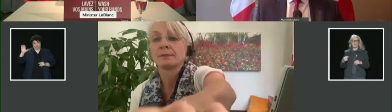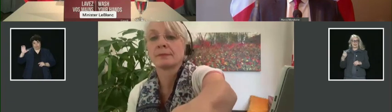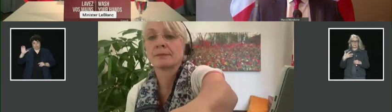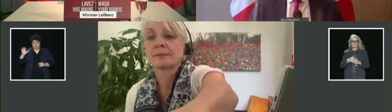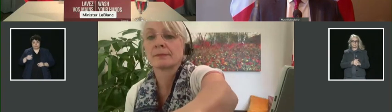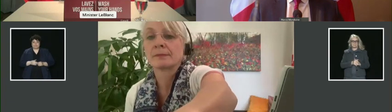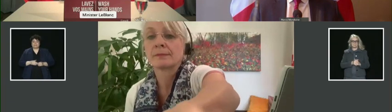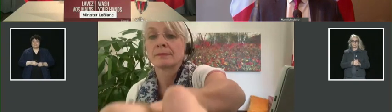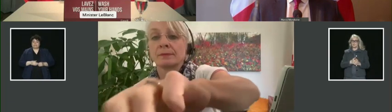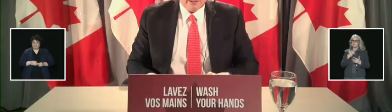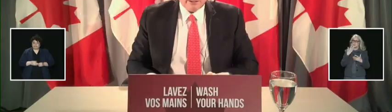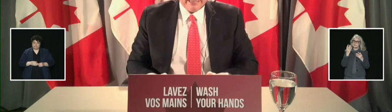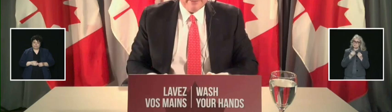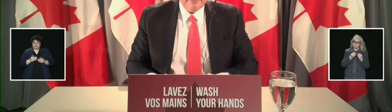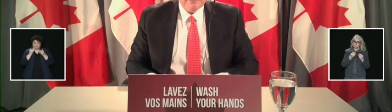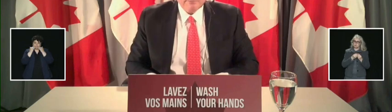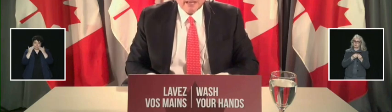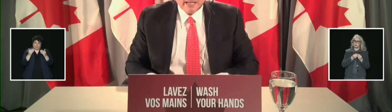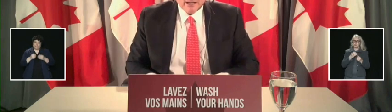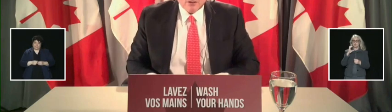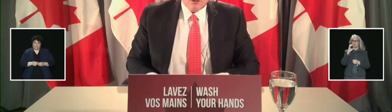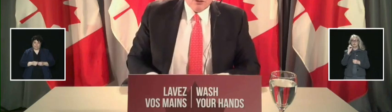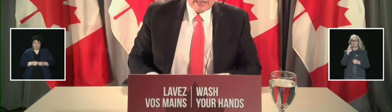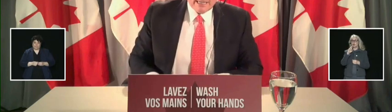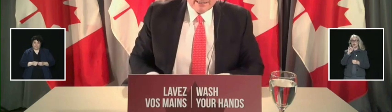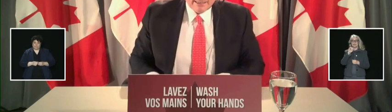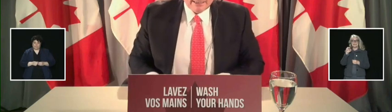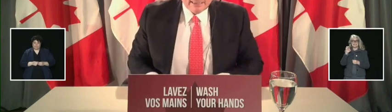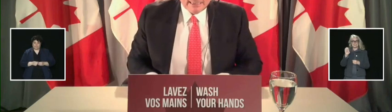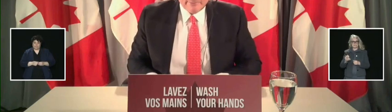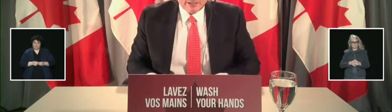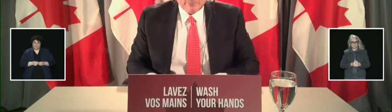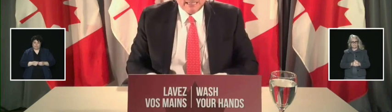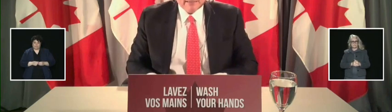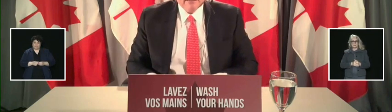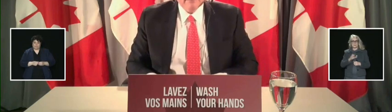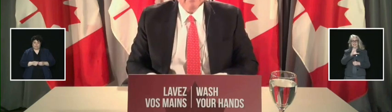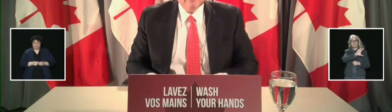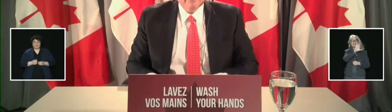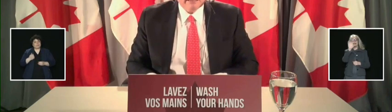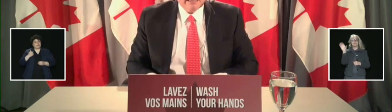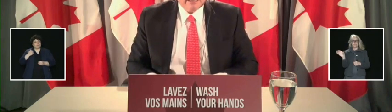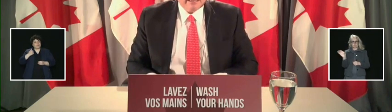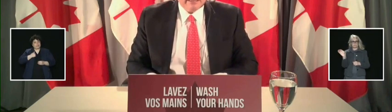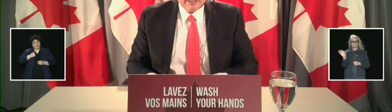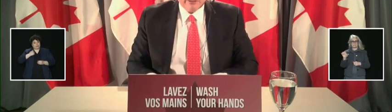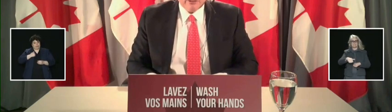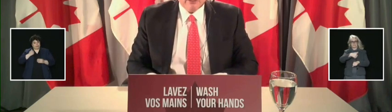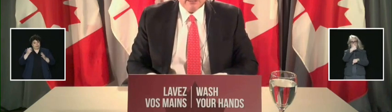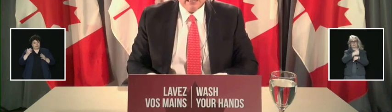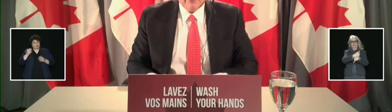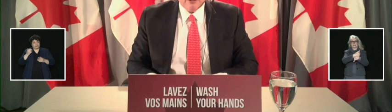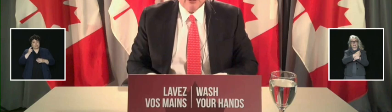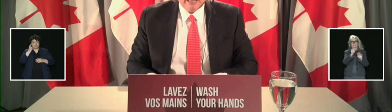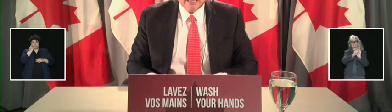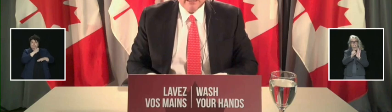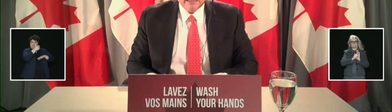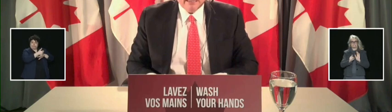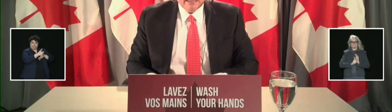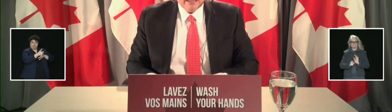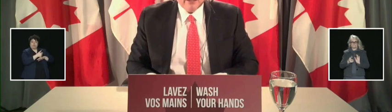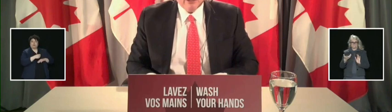Thank you very much, Corinne. Le Canada a mis en place certaines restrictions à la